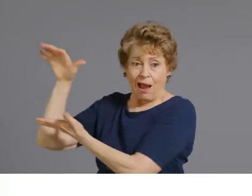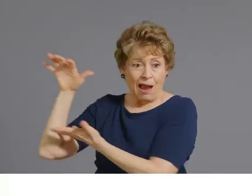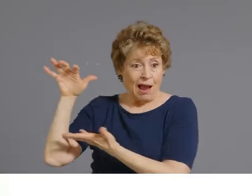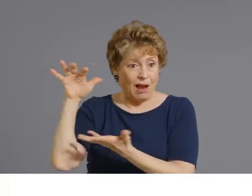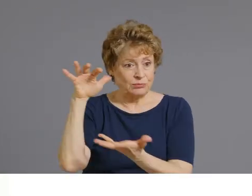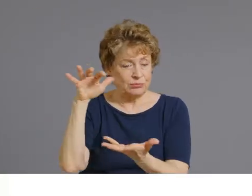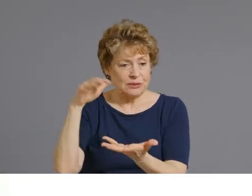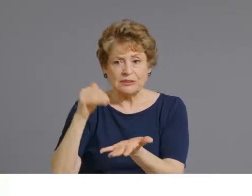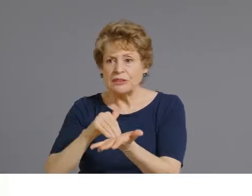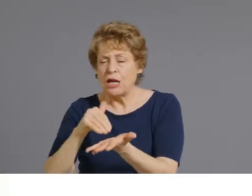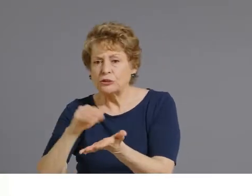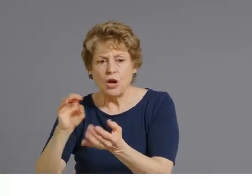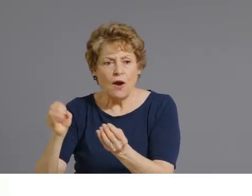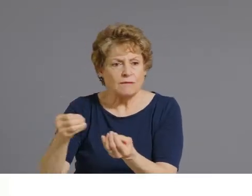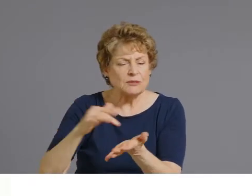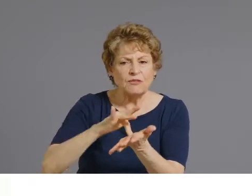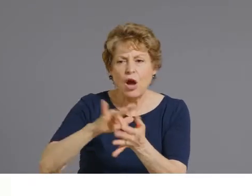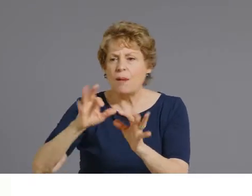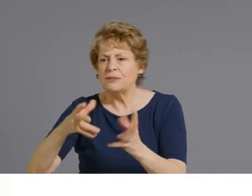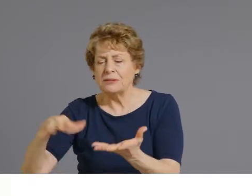offices around the state.